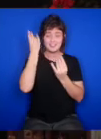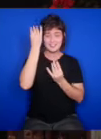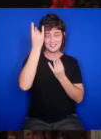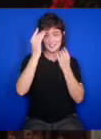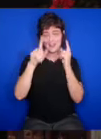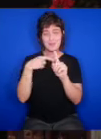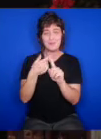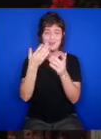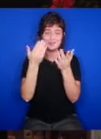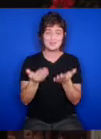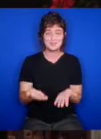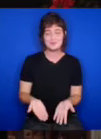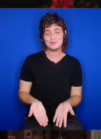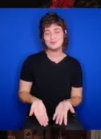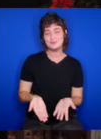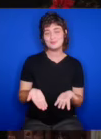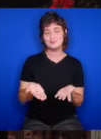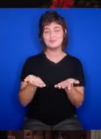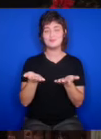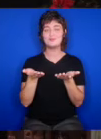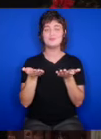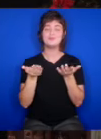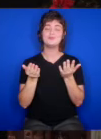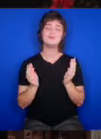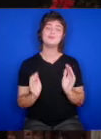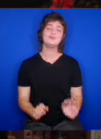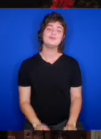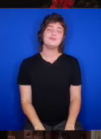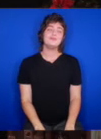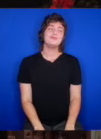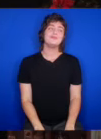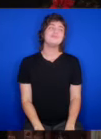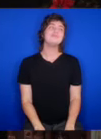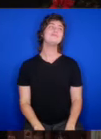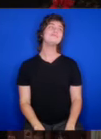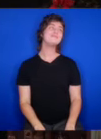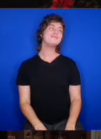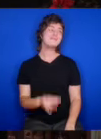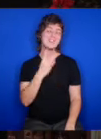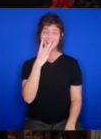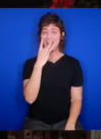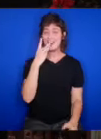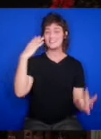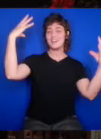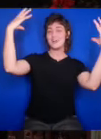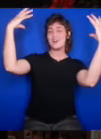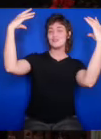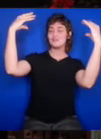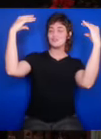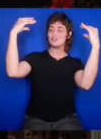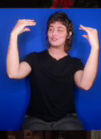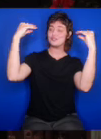going left, not going going right. I dim